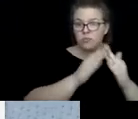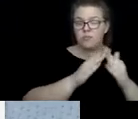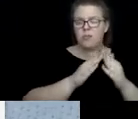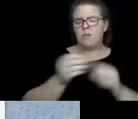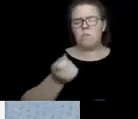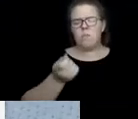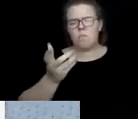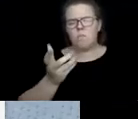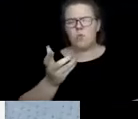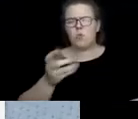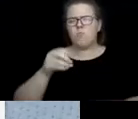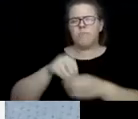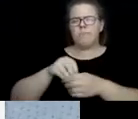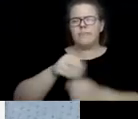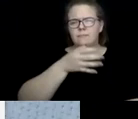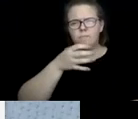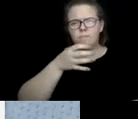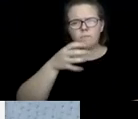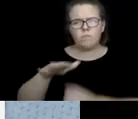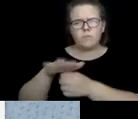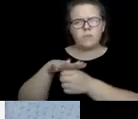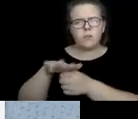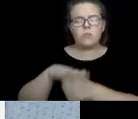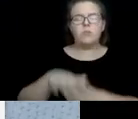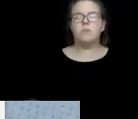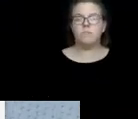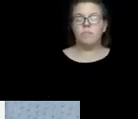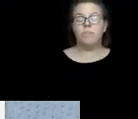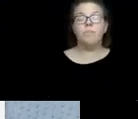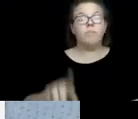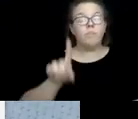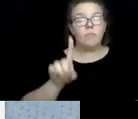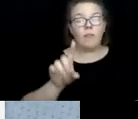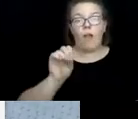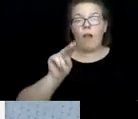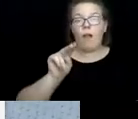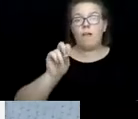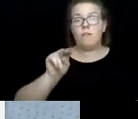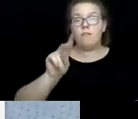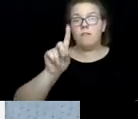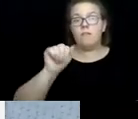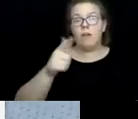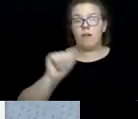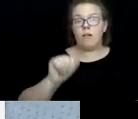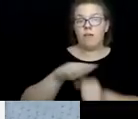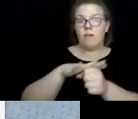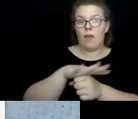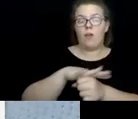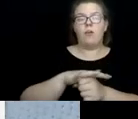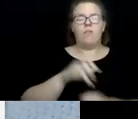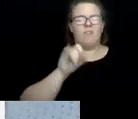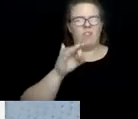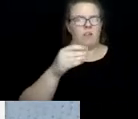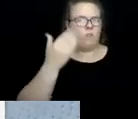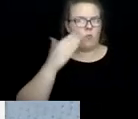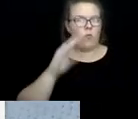rural areas. The thing about Onondaga County, for those of you who aren't familiar with it, it's very geographically